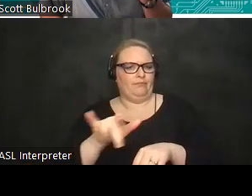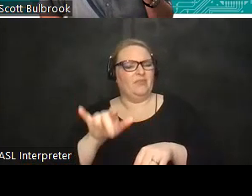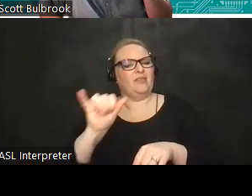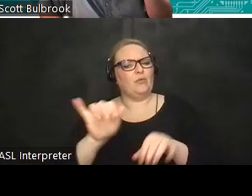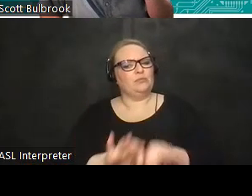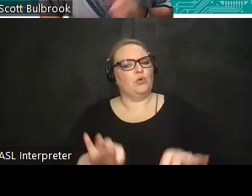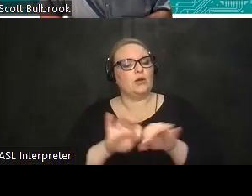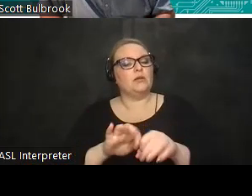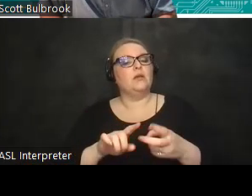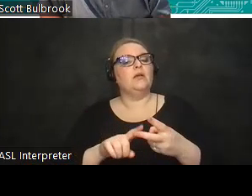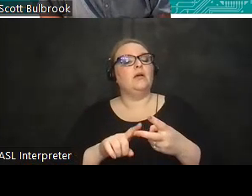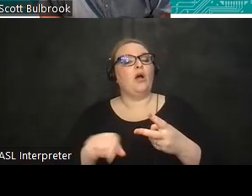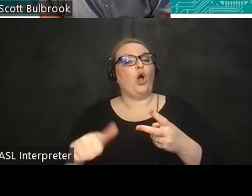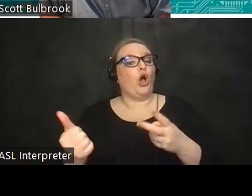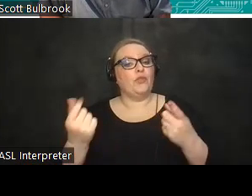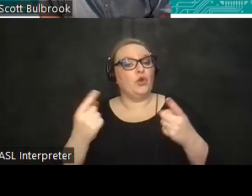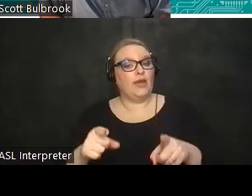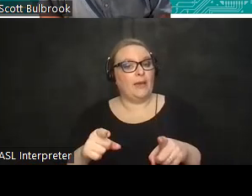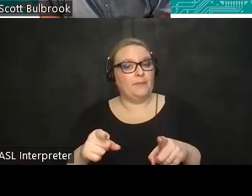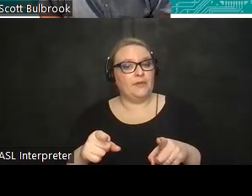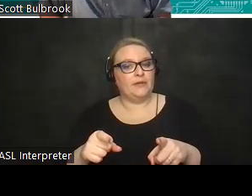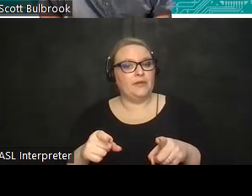thing that happened was um